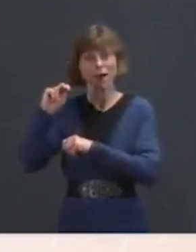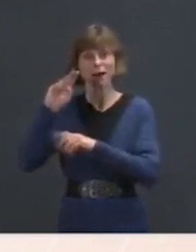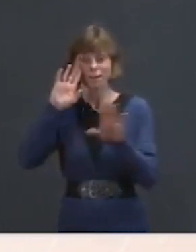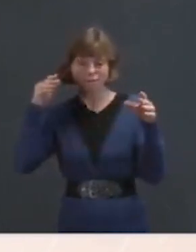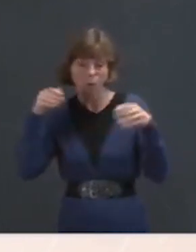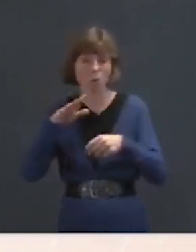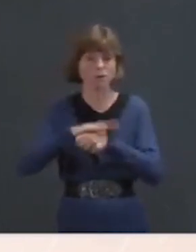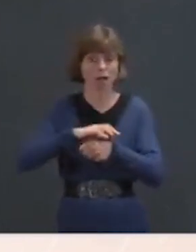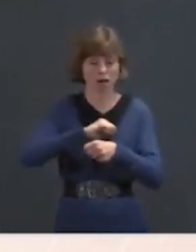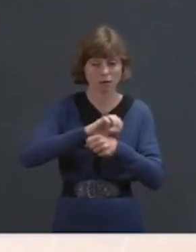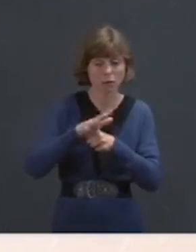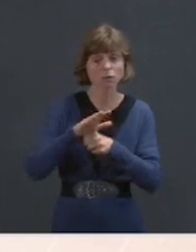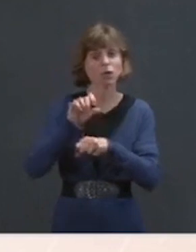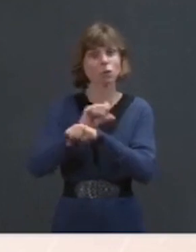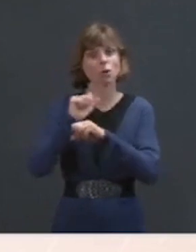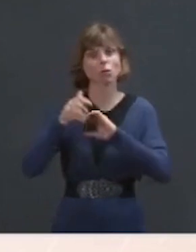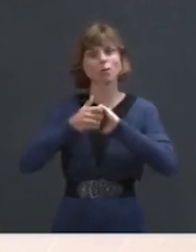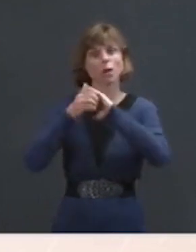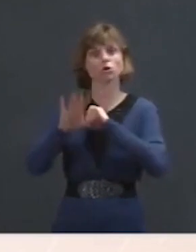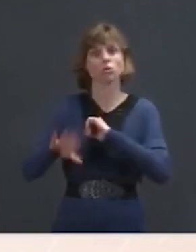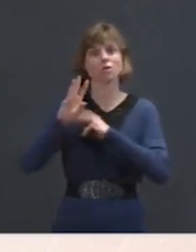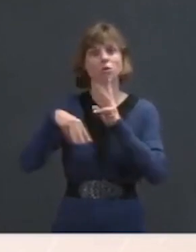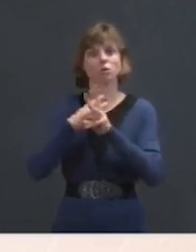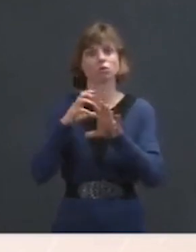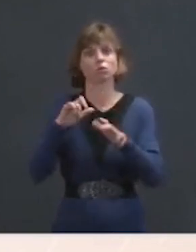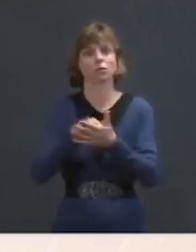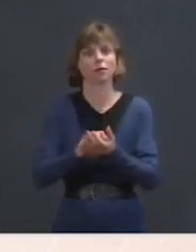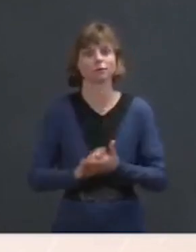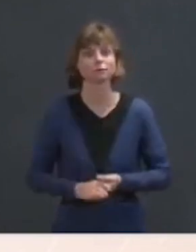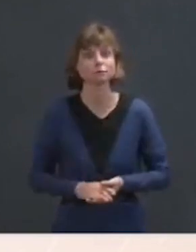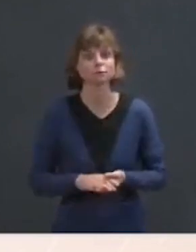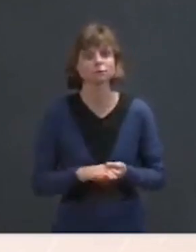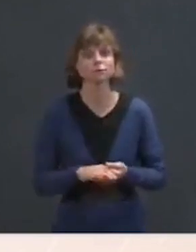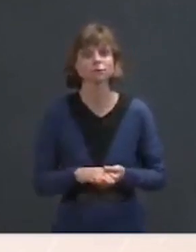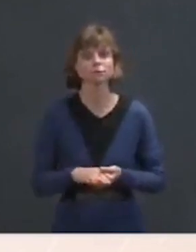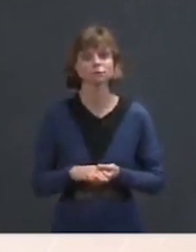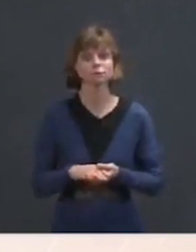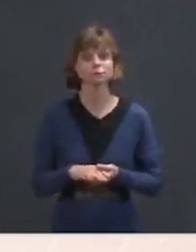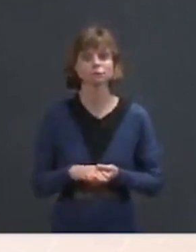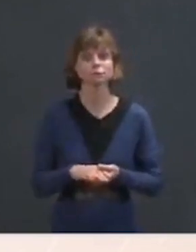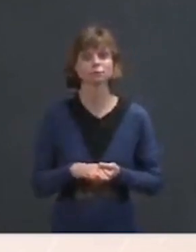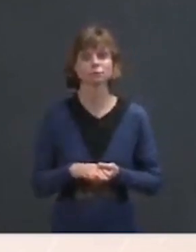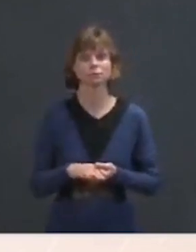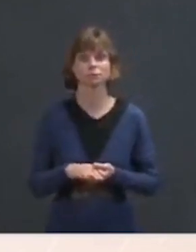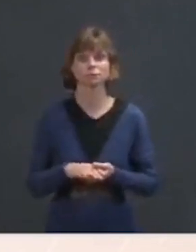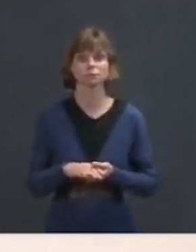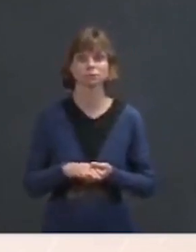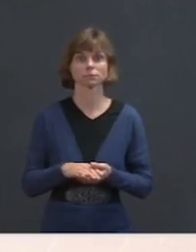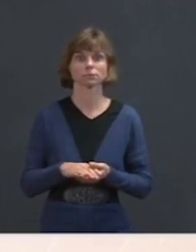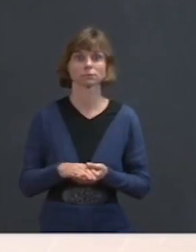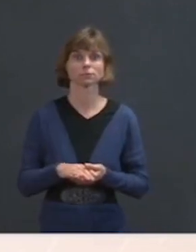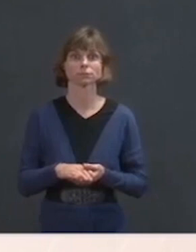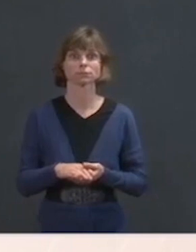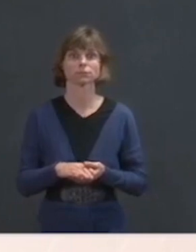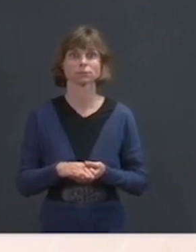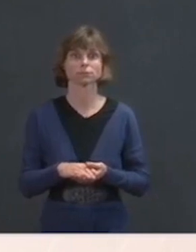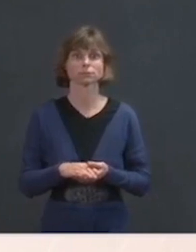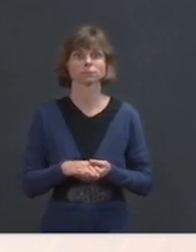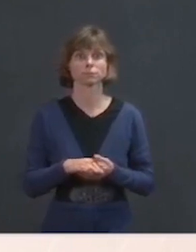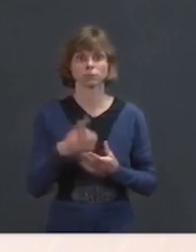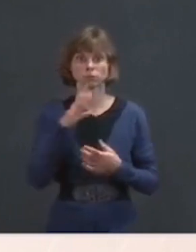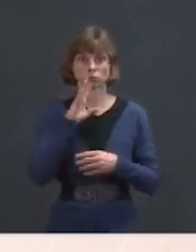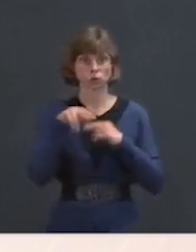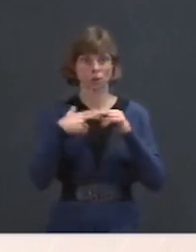control, working with our partners around the world to do that as well. Do you think taking into consideration that foreign allies are worried about the return